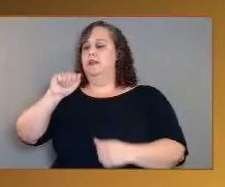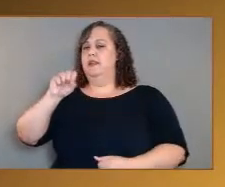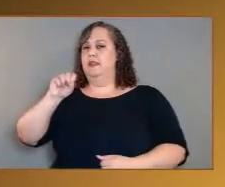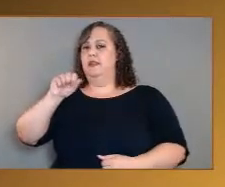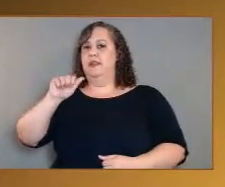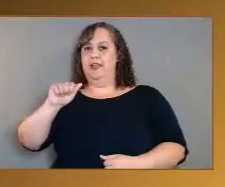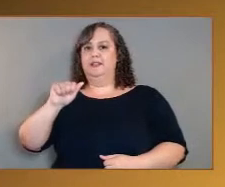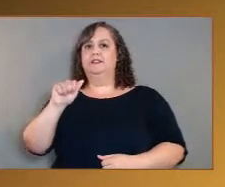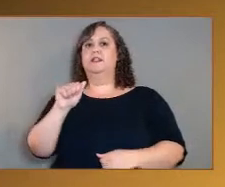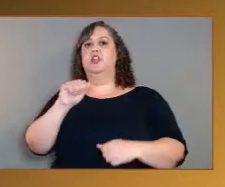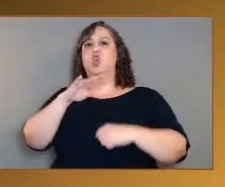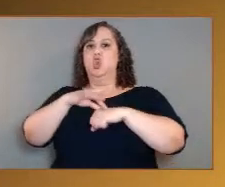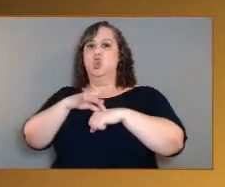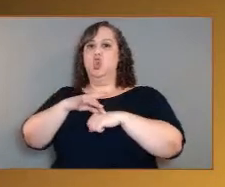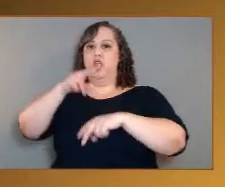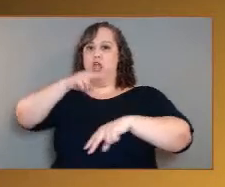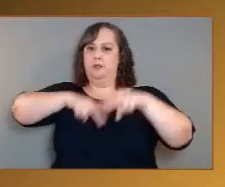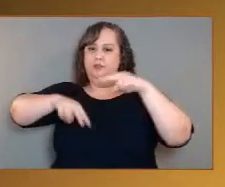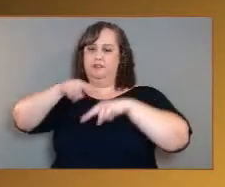specifically?